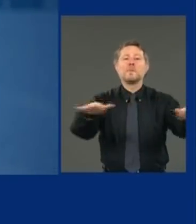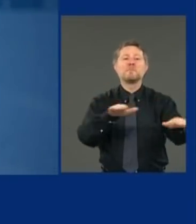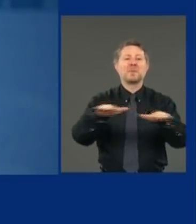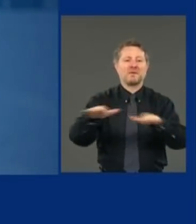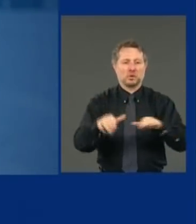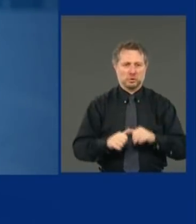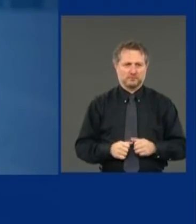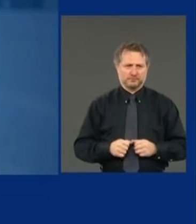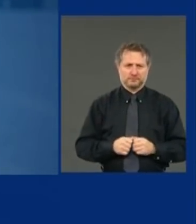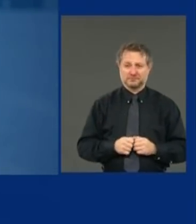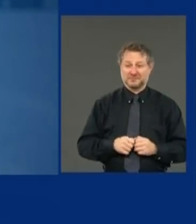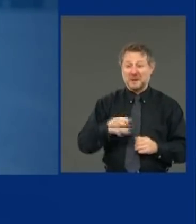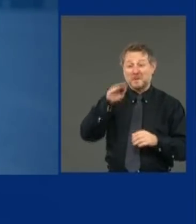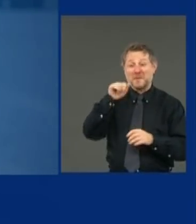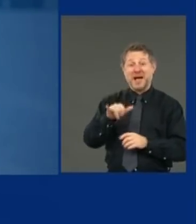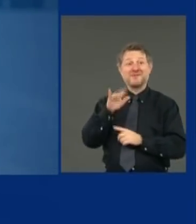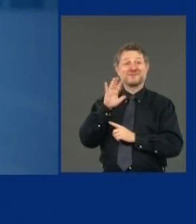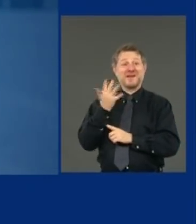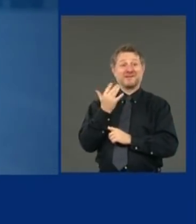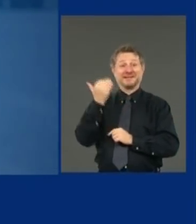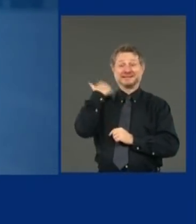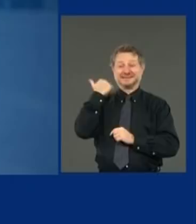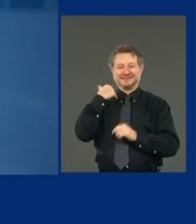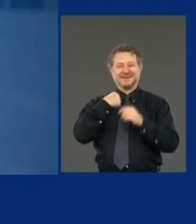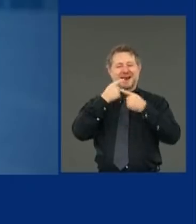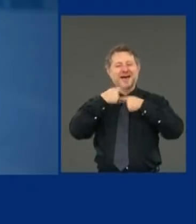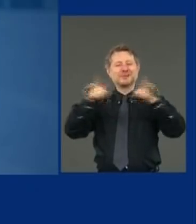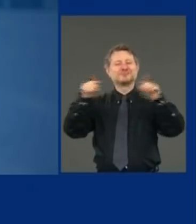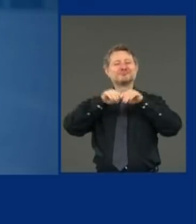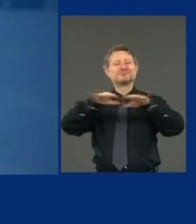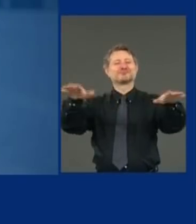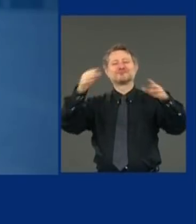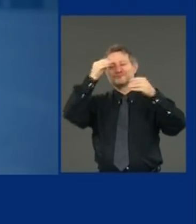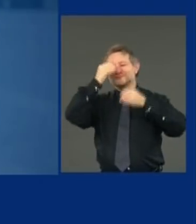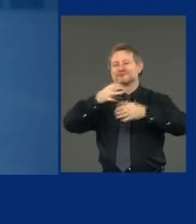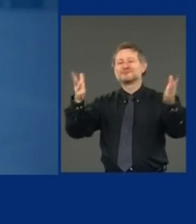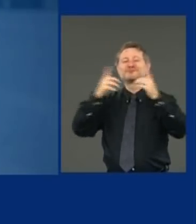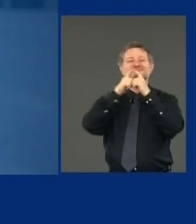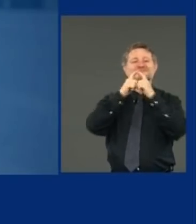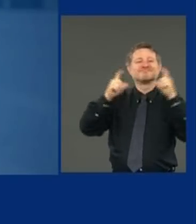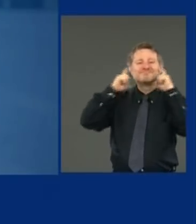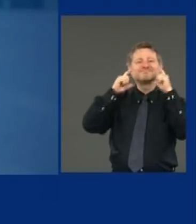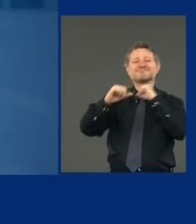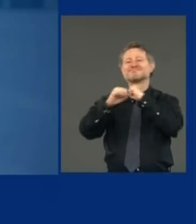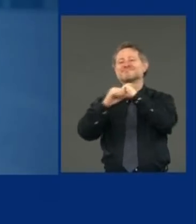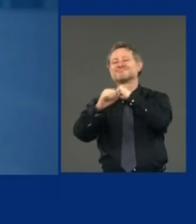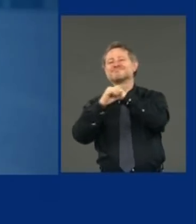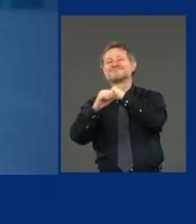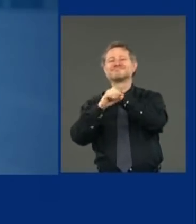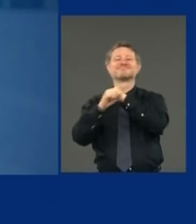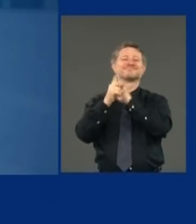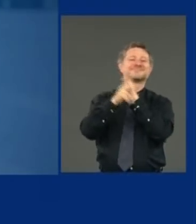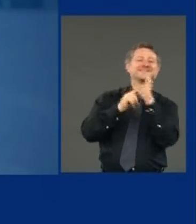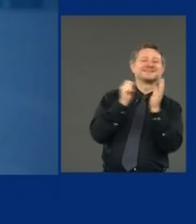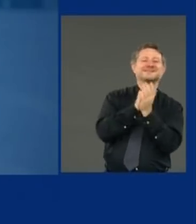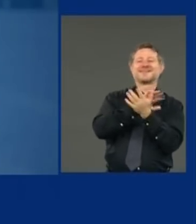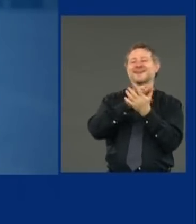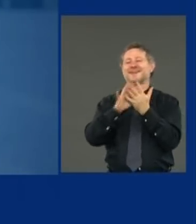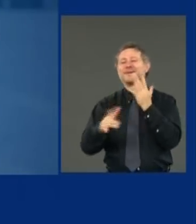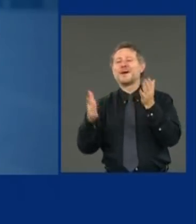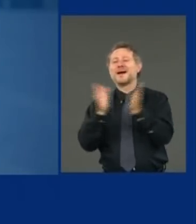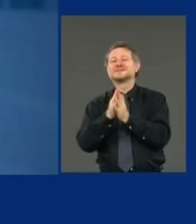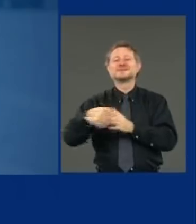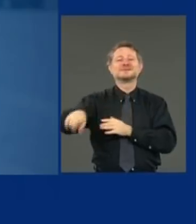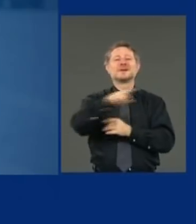May 5th, we announced a wear a mask in public campaign. And we asked people to submit